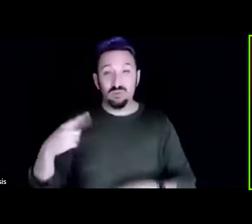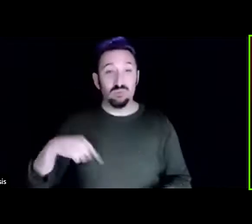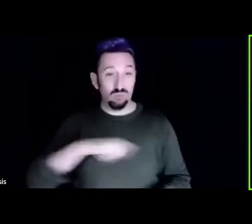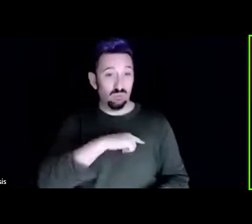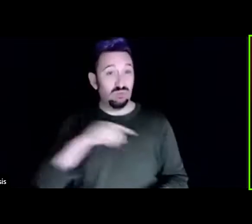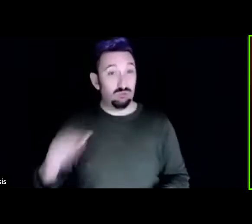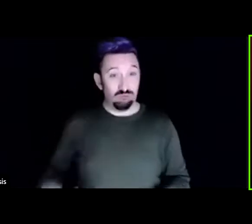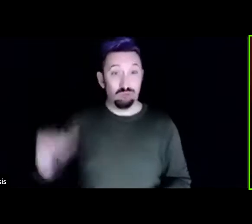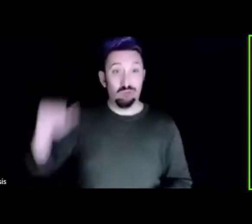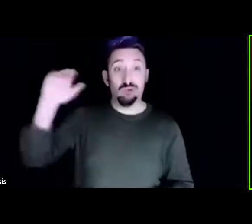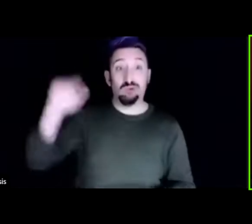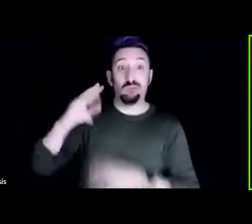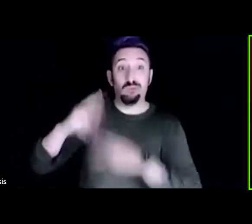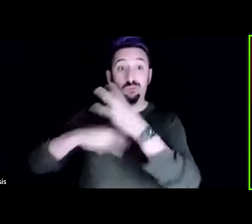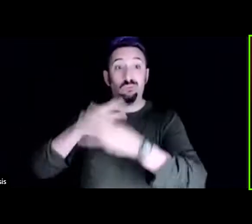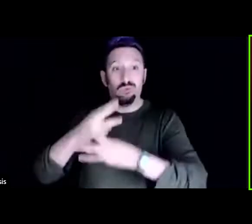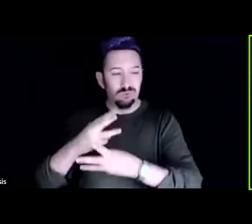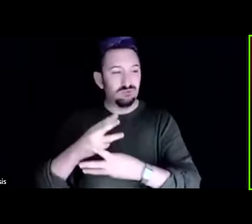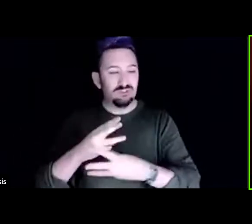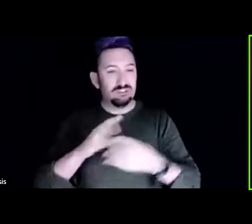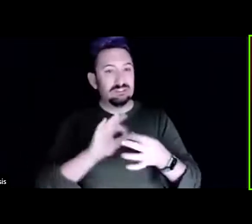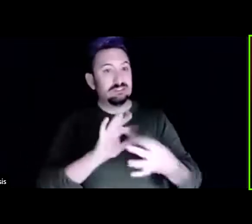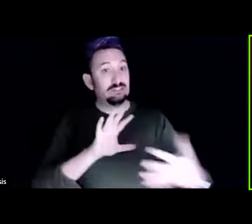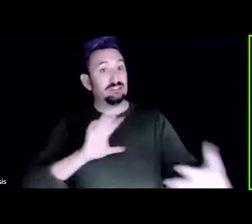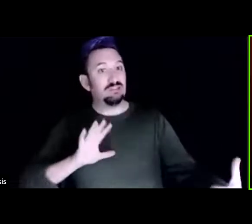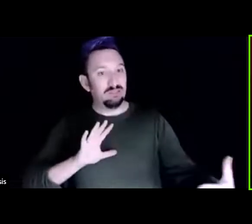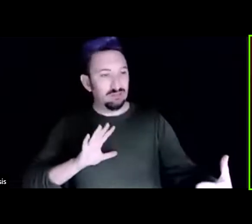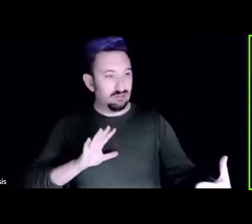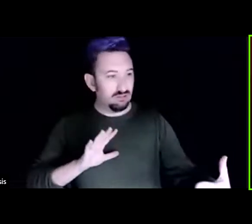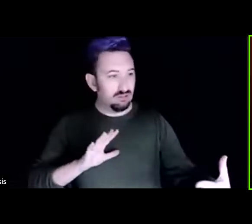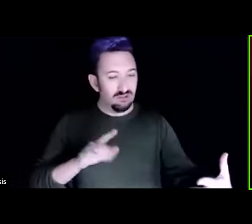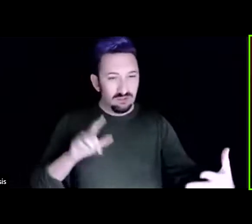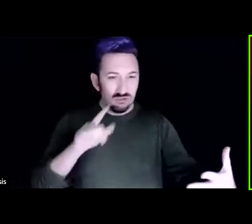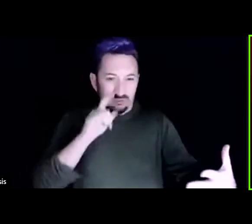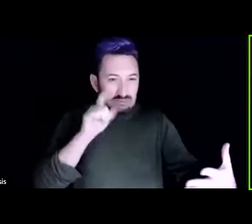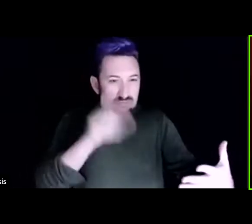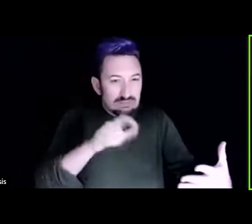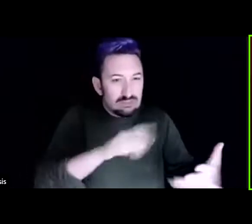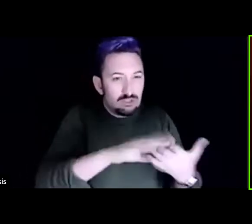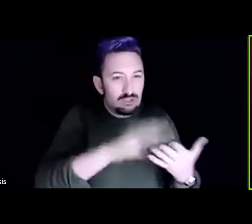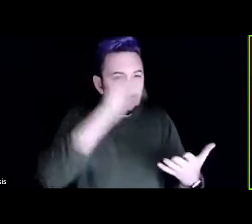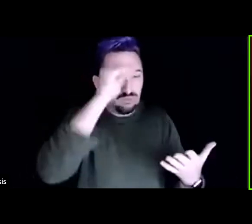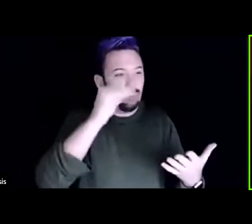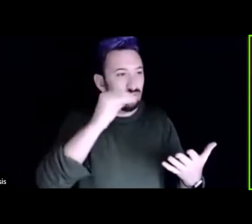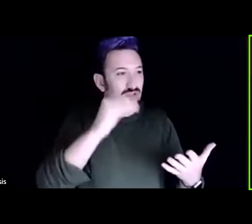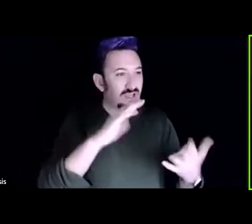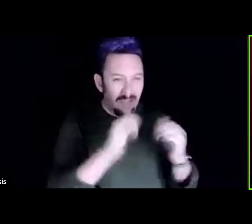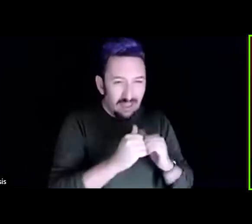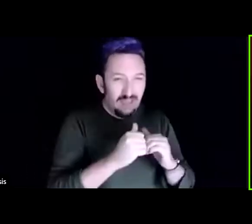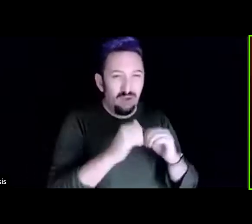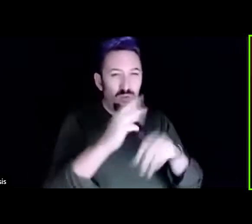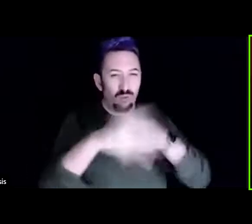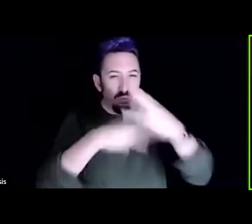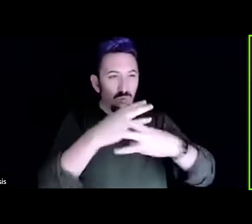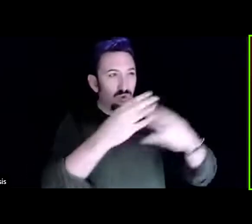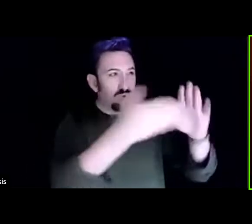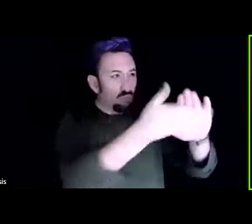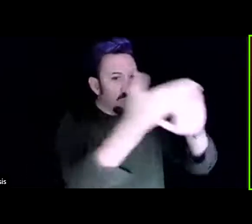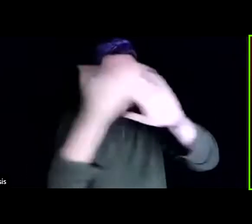works and why it works and what are the systems we really need to be introduced to. We need to be brought back into that